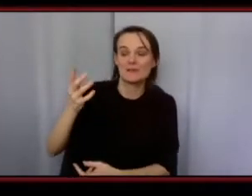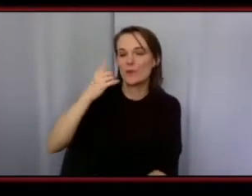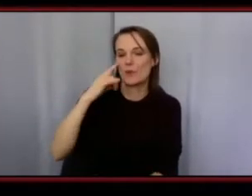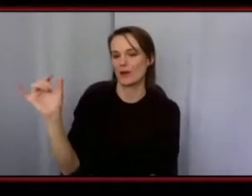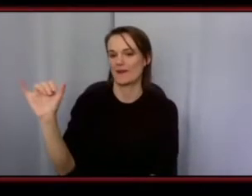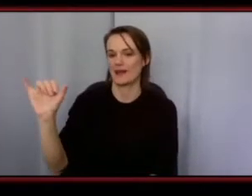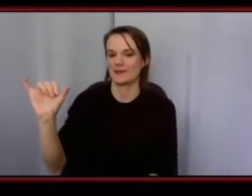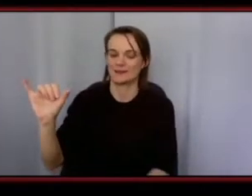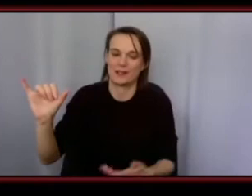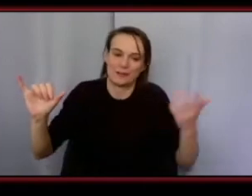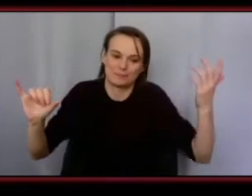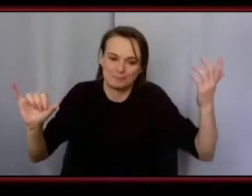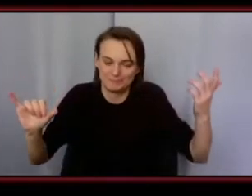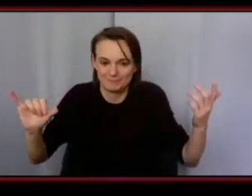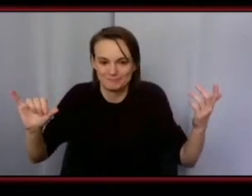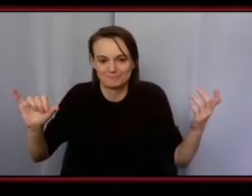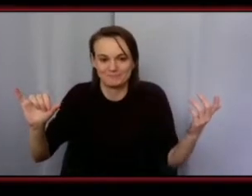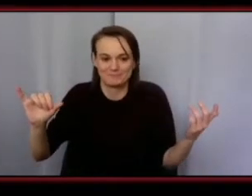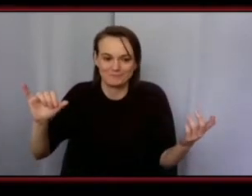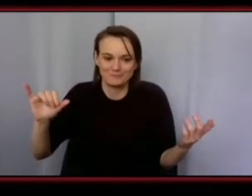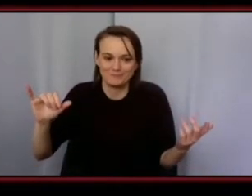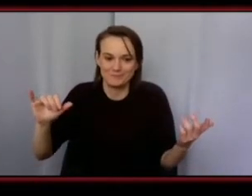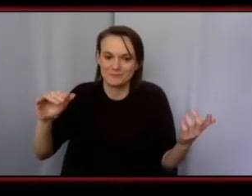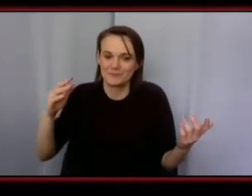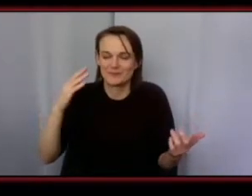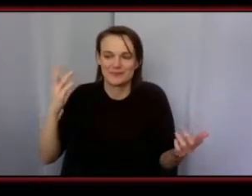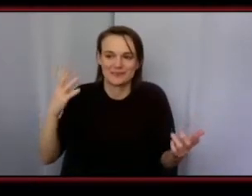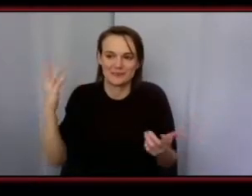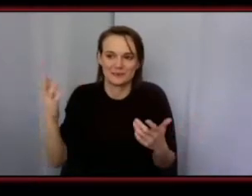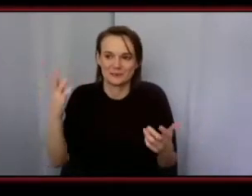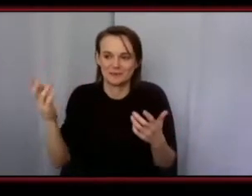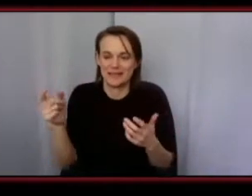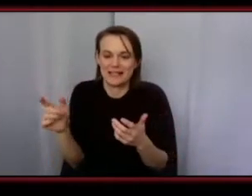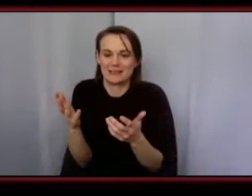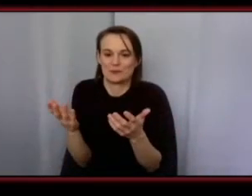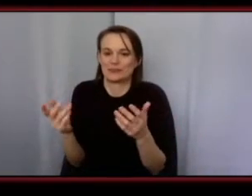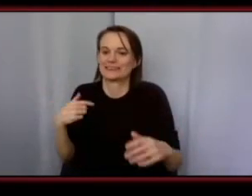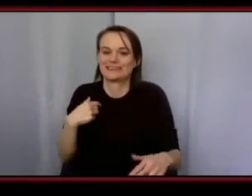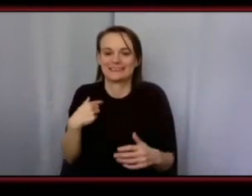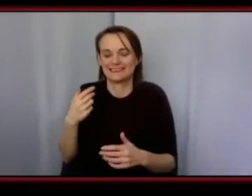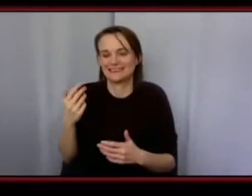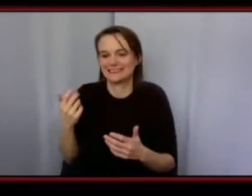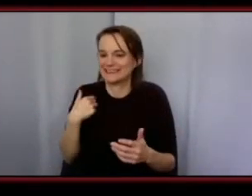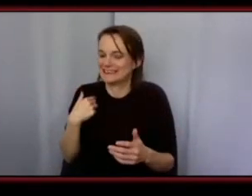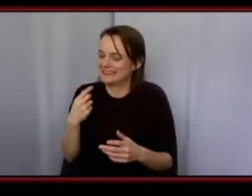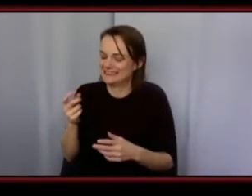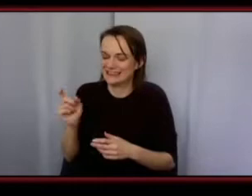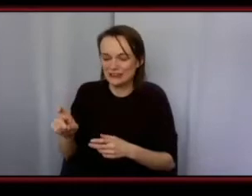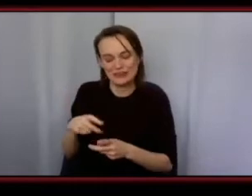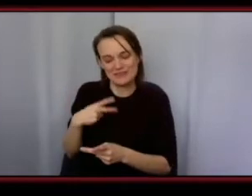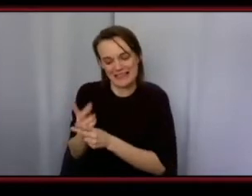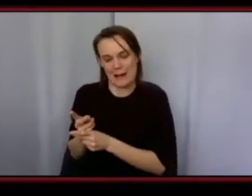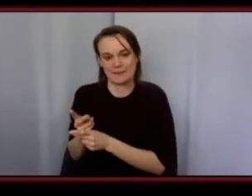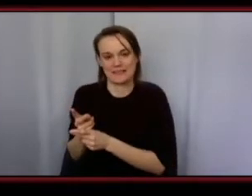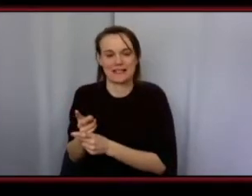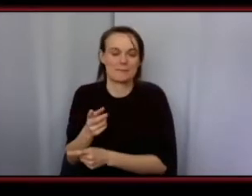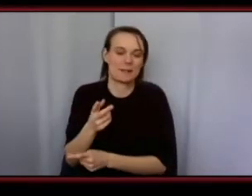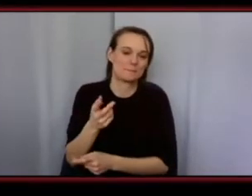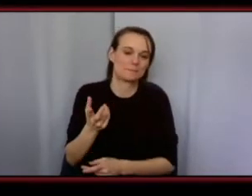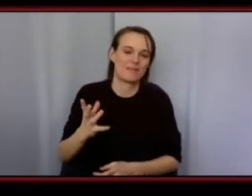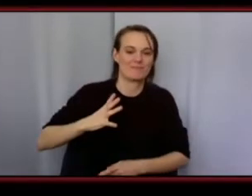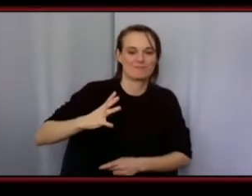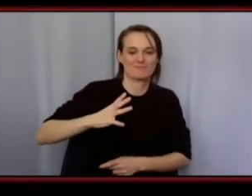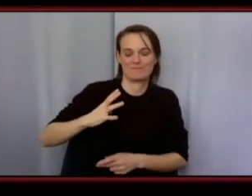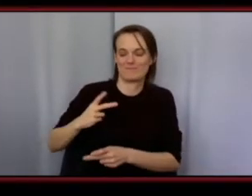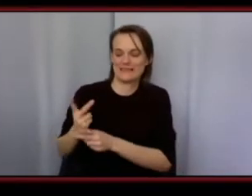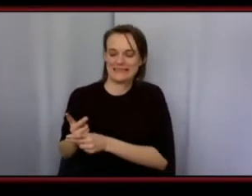i know that the potential was there and and if and if it was just something so easily to keep that i could have just said okay well let me keep the taxi let